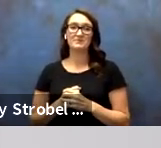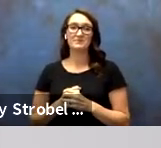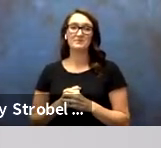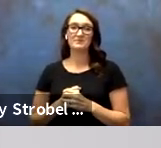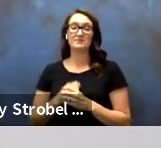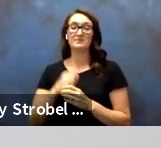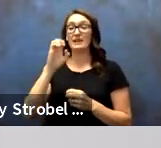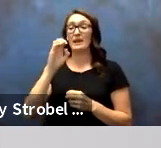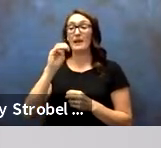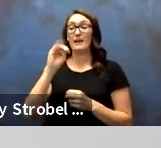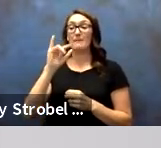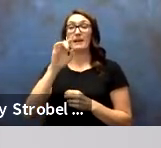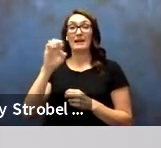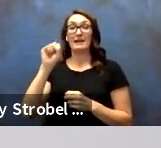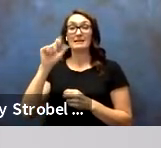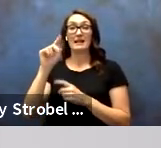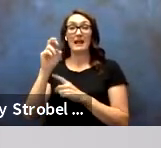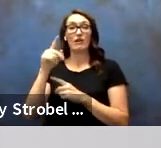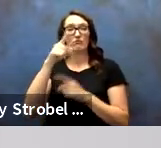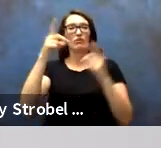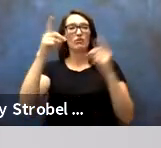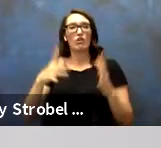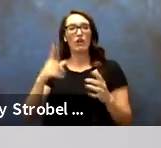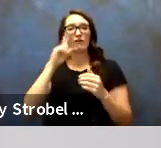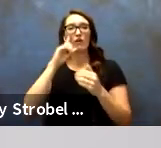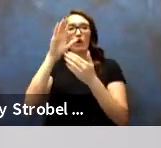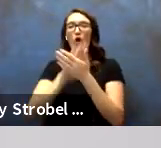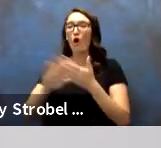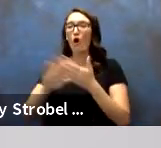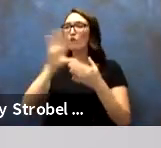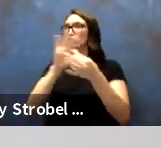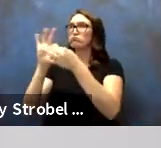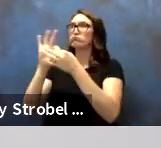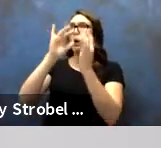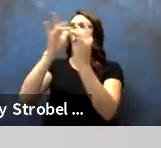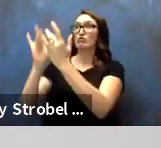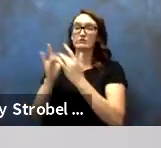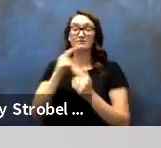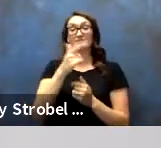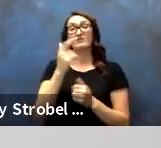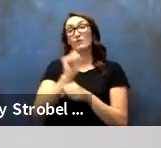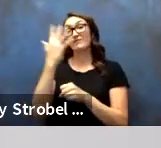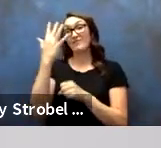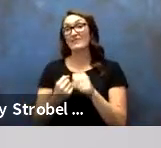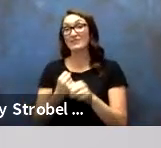Emily Slater, Director of College Relations and Outreach, 5 years of service.